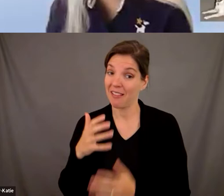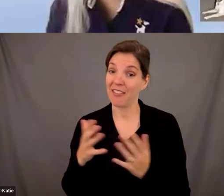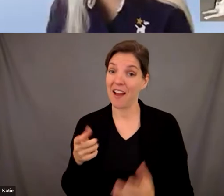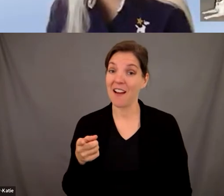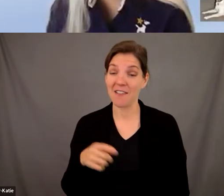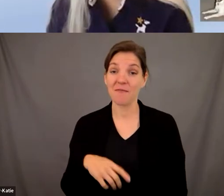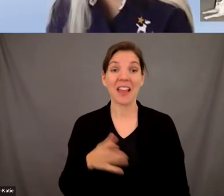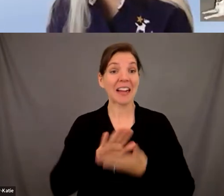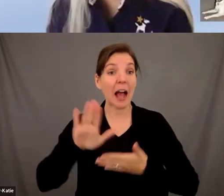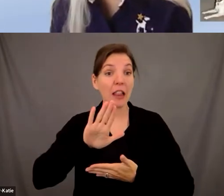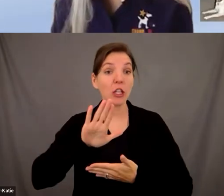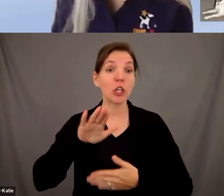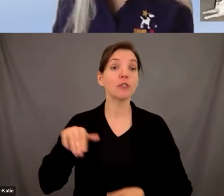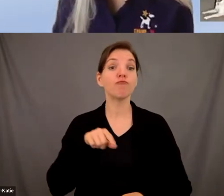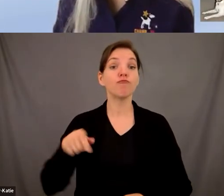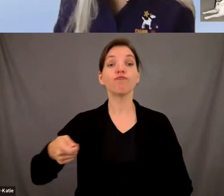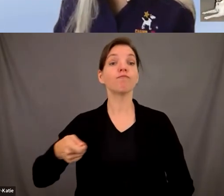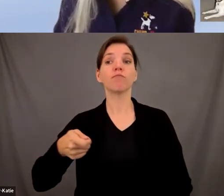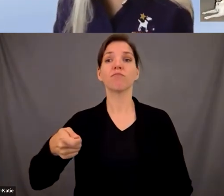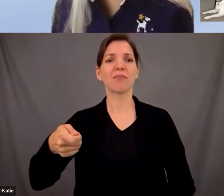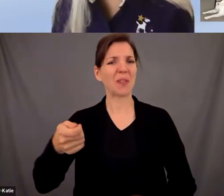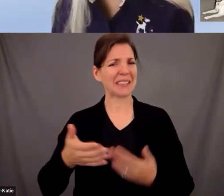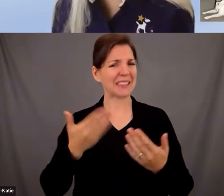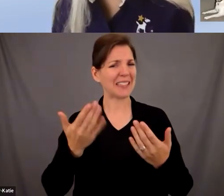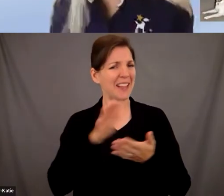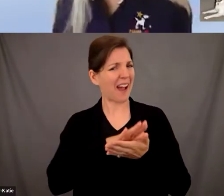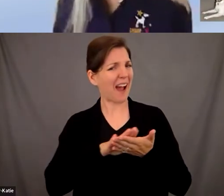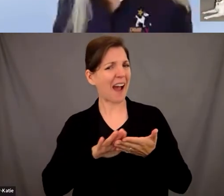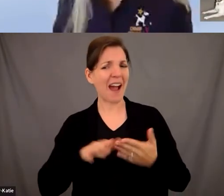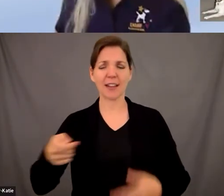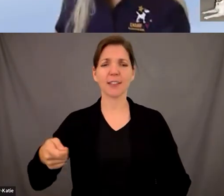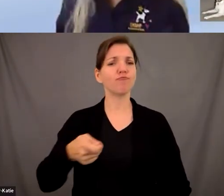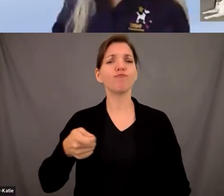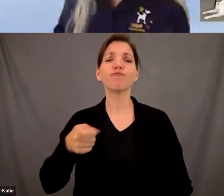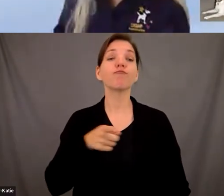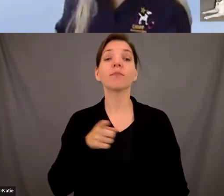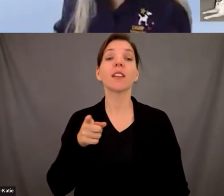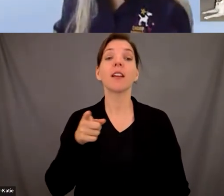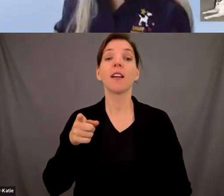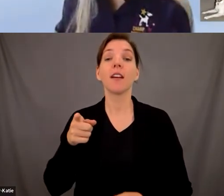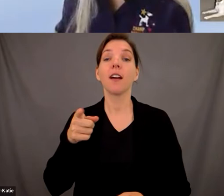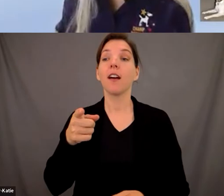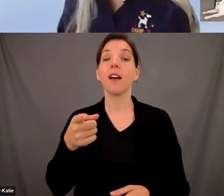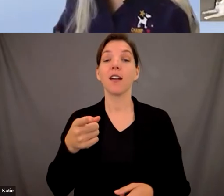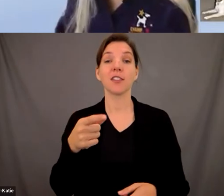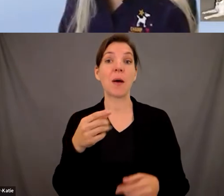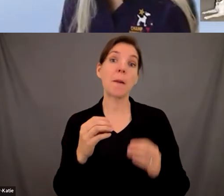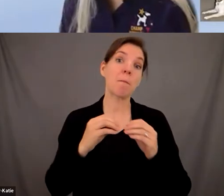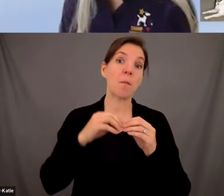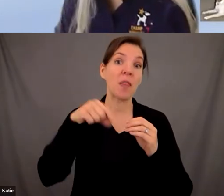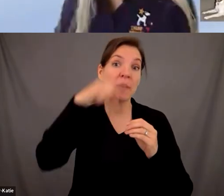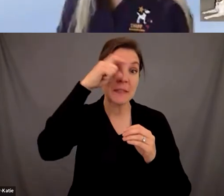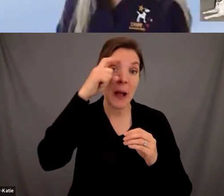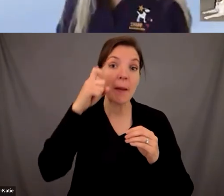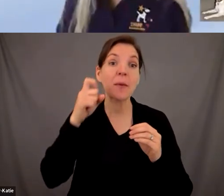college environment super super efficient and i'm sure um with many places i'll get to poke out this summer and beyond um we make